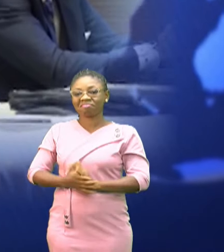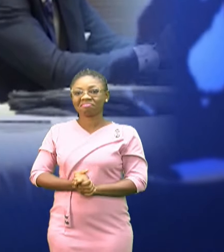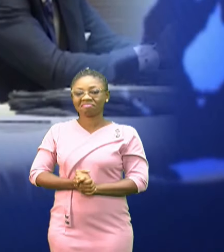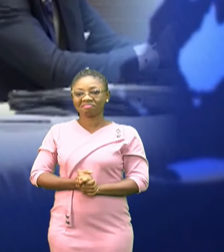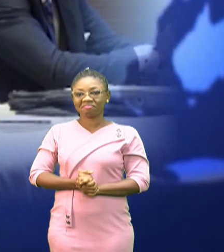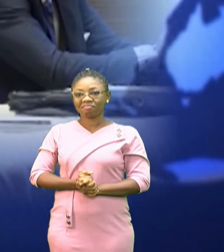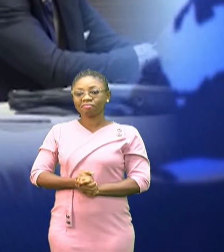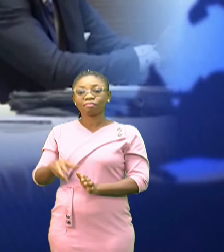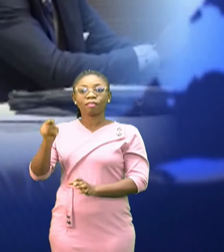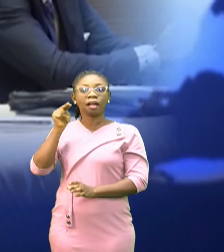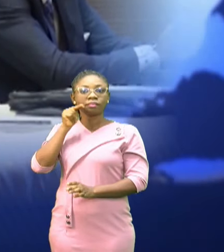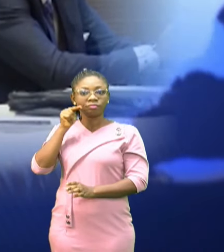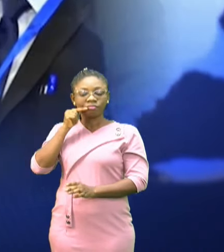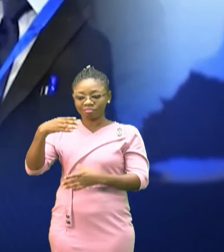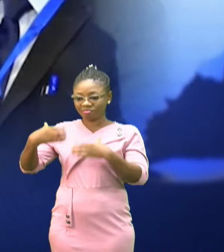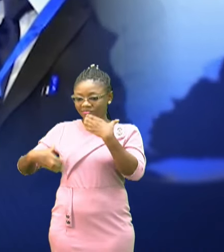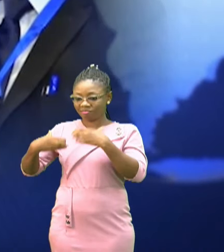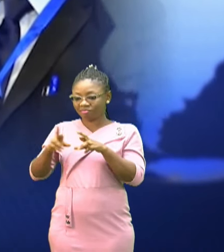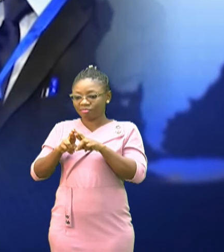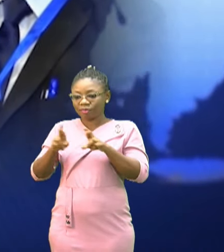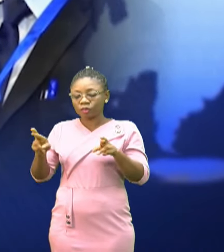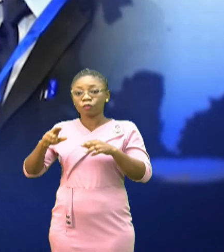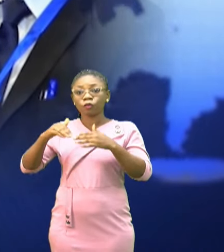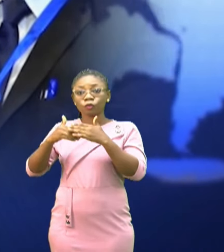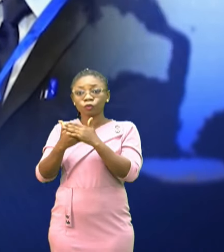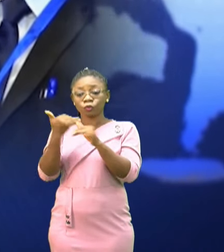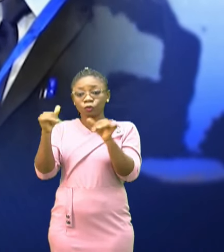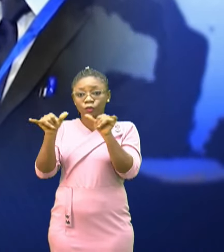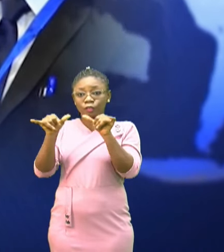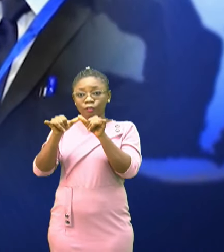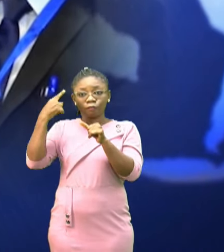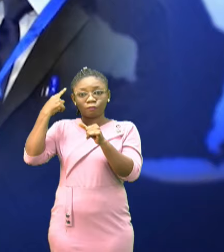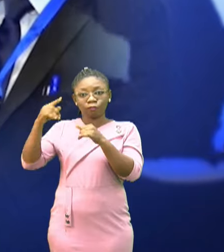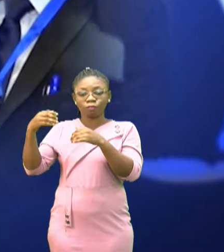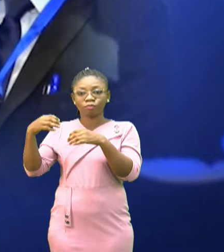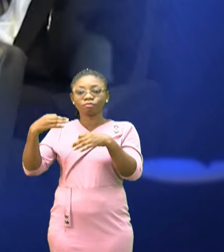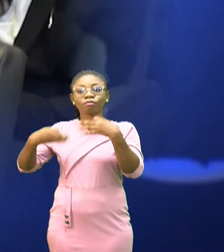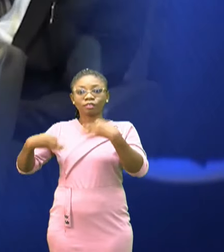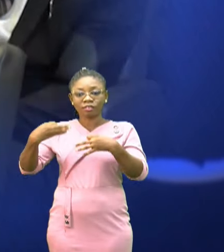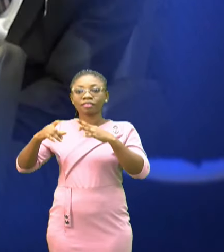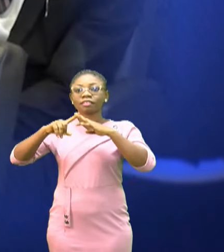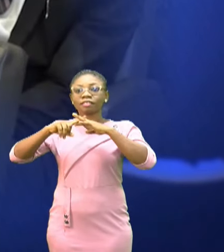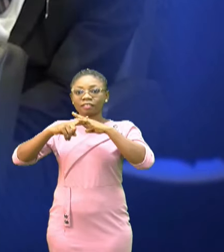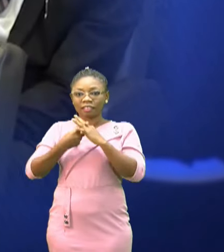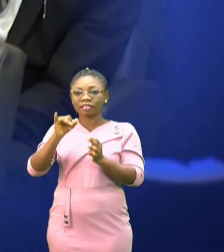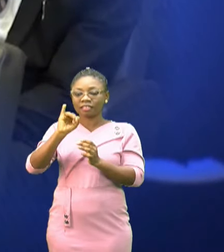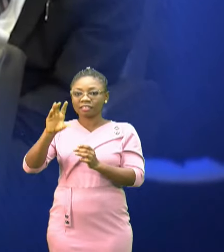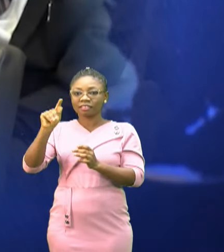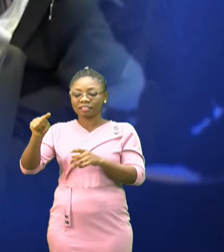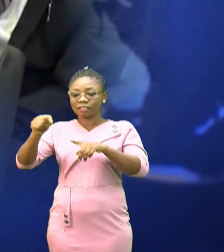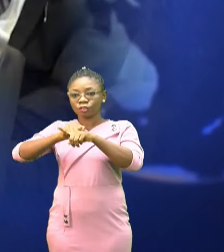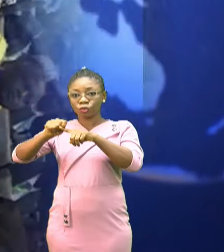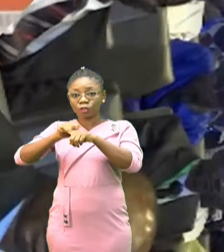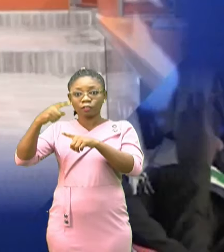Nigerian judiciary sets new standard for justice dispensation, begins ICT training for court